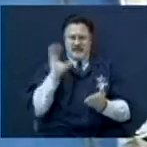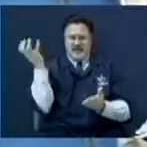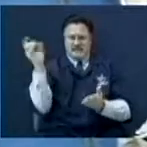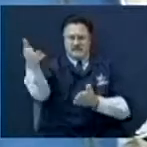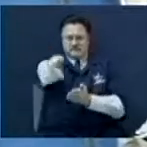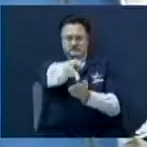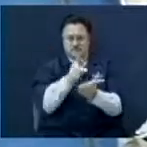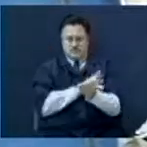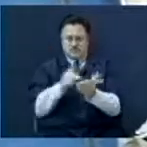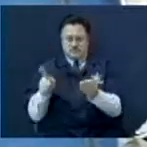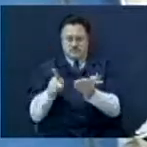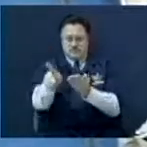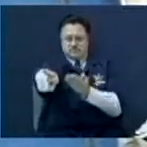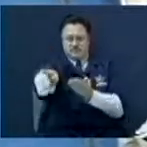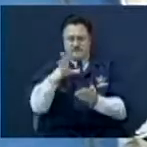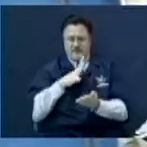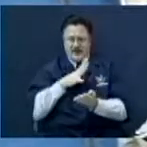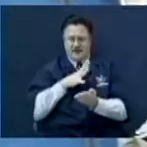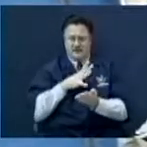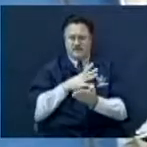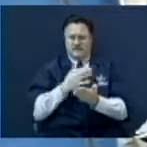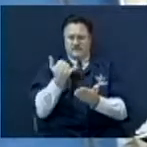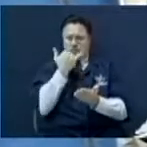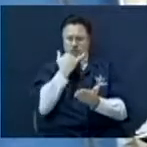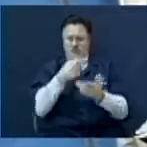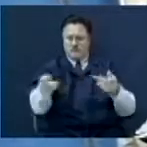Some of you better get off your little sacred cows.